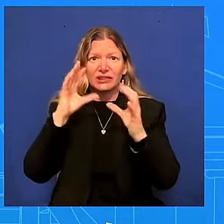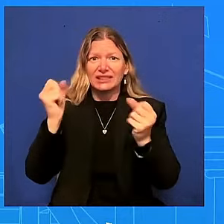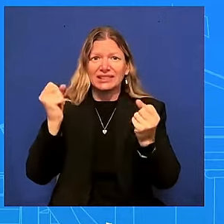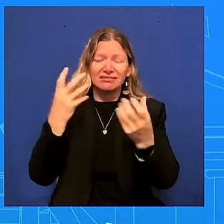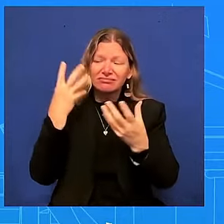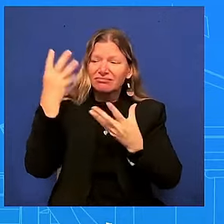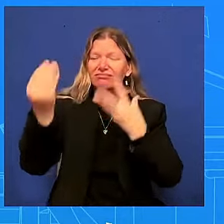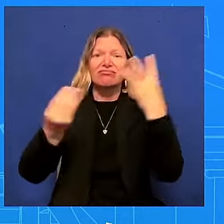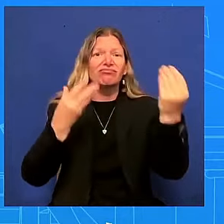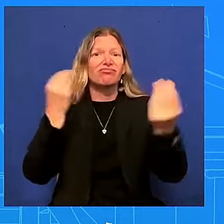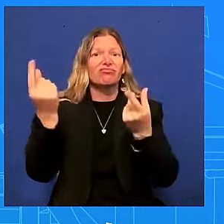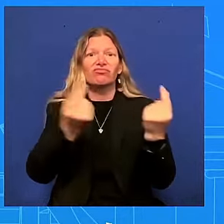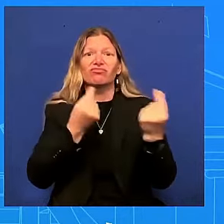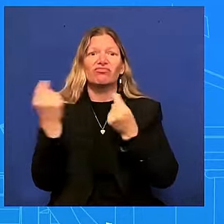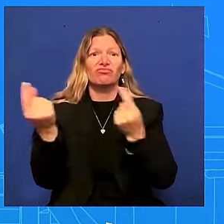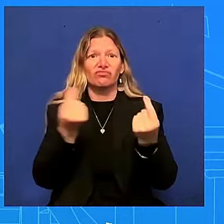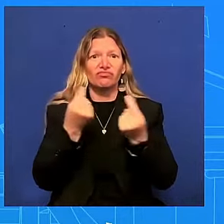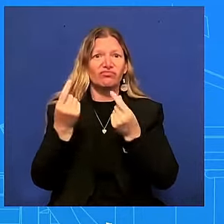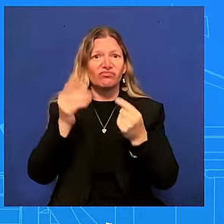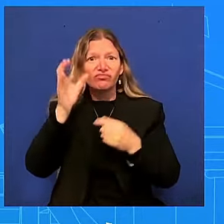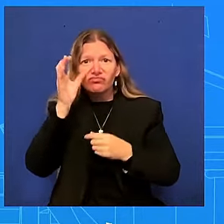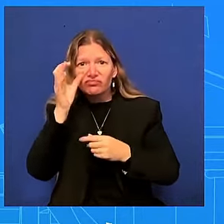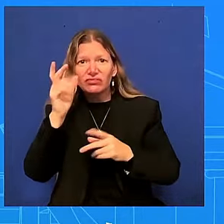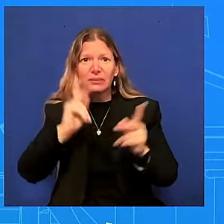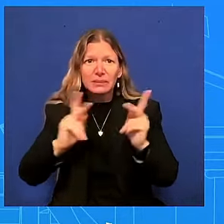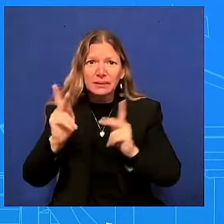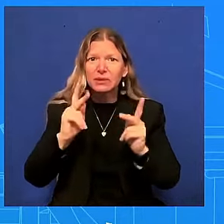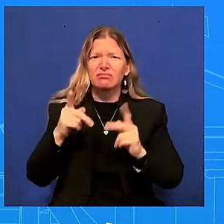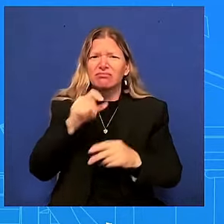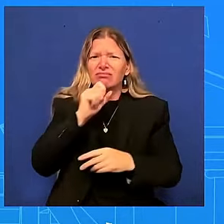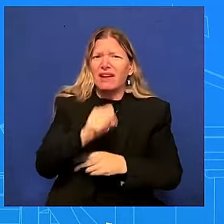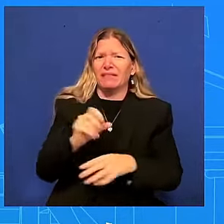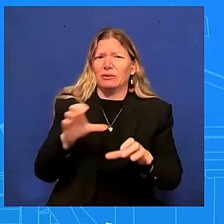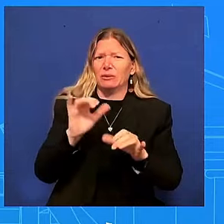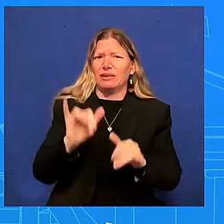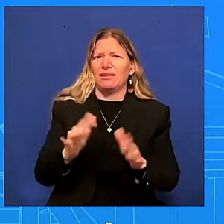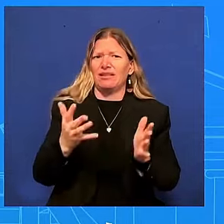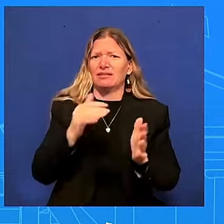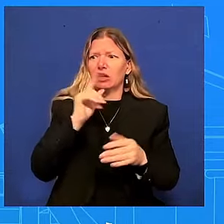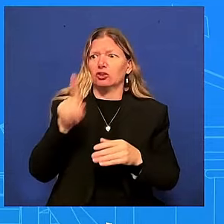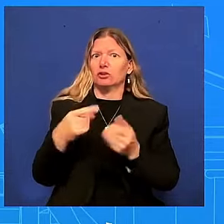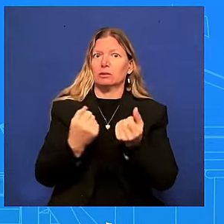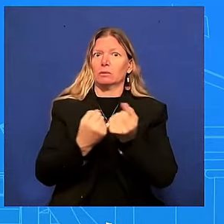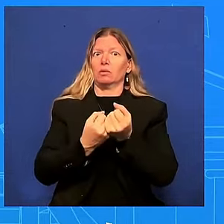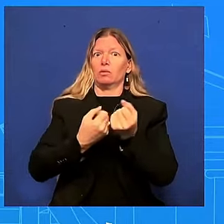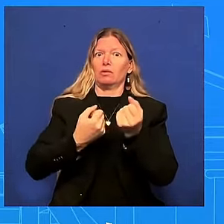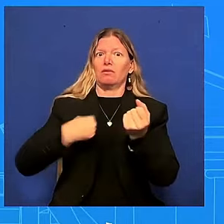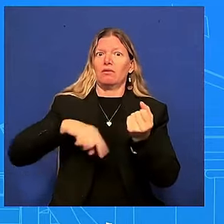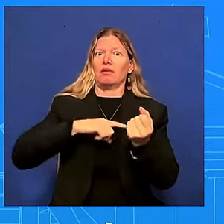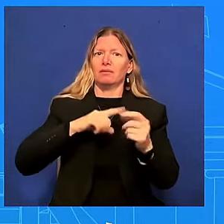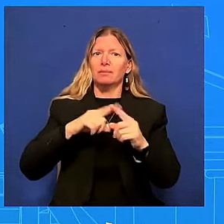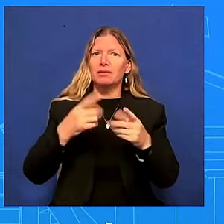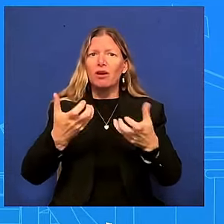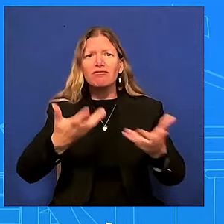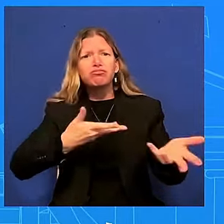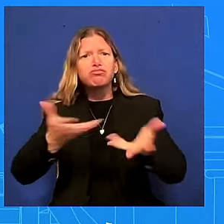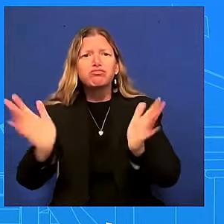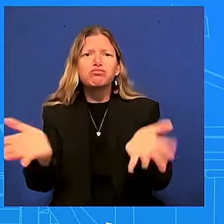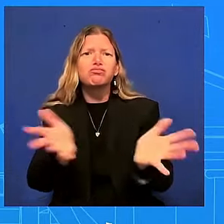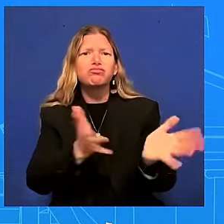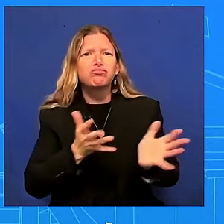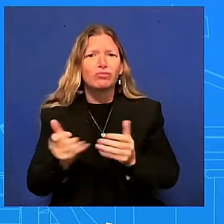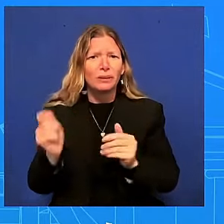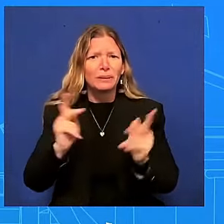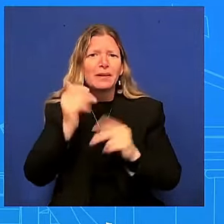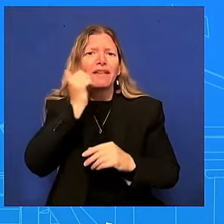people out there everyday people who appreciate what he does who wants to hear more from him as you just stated and got that opportunity to